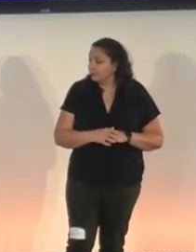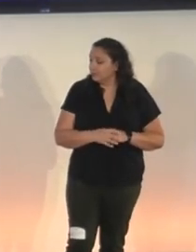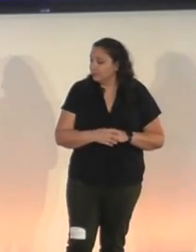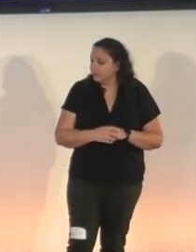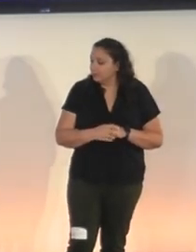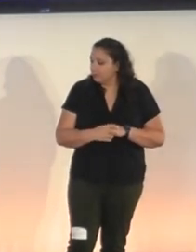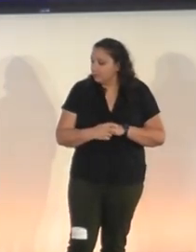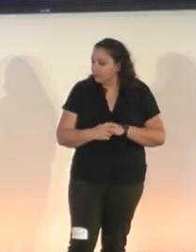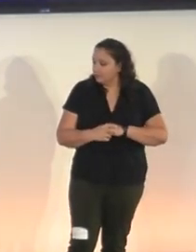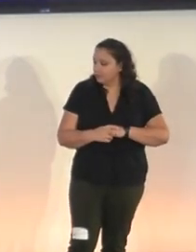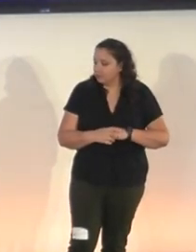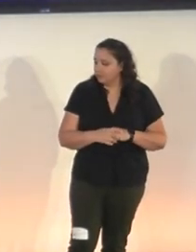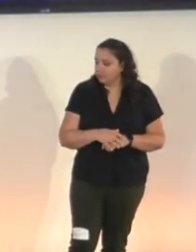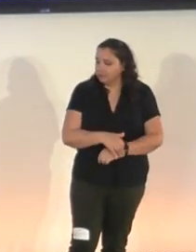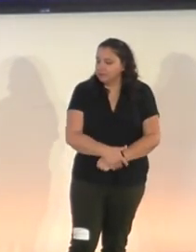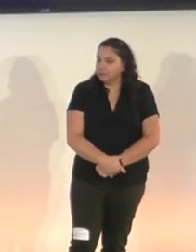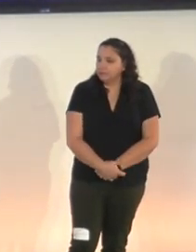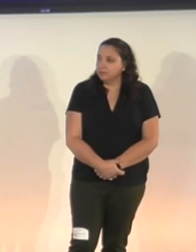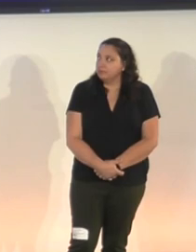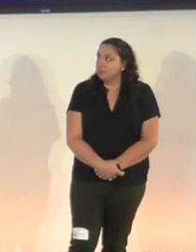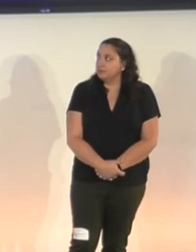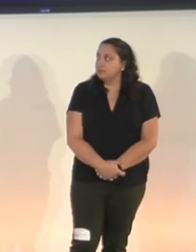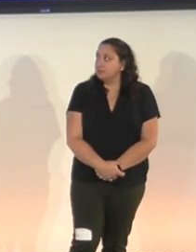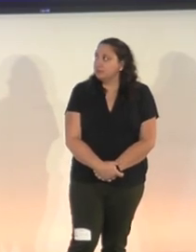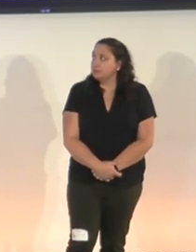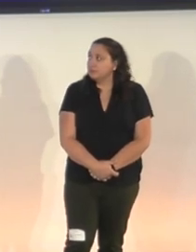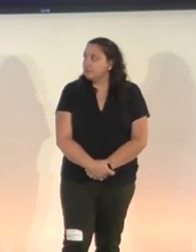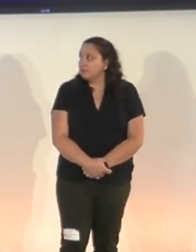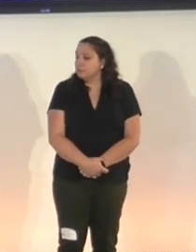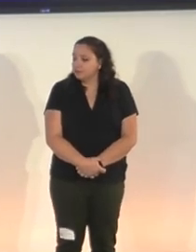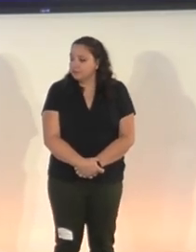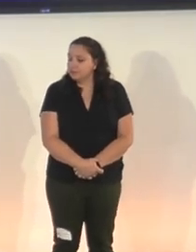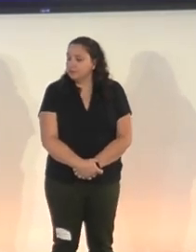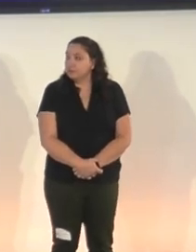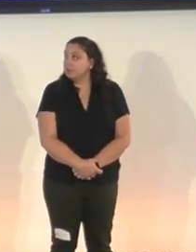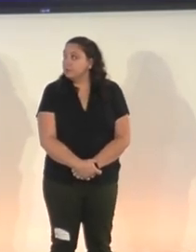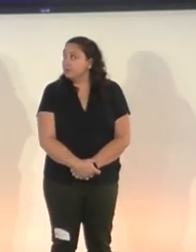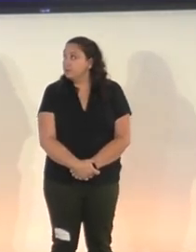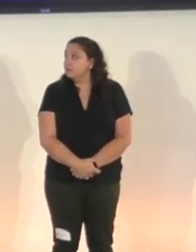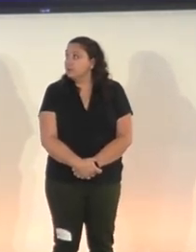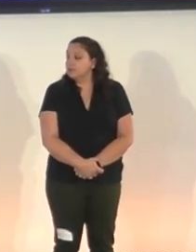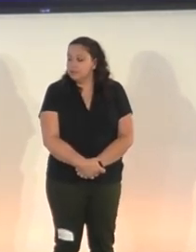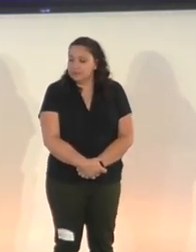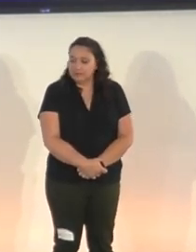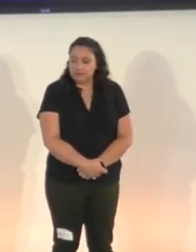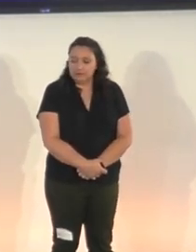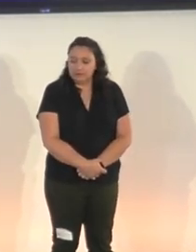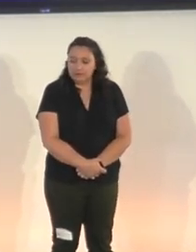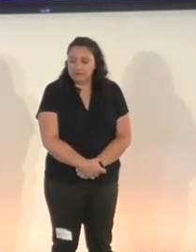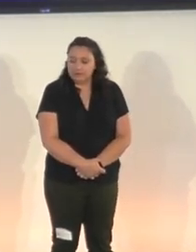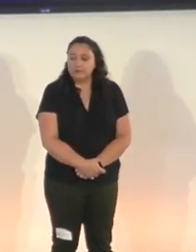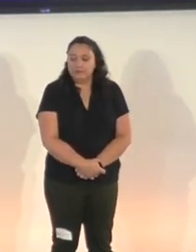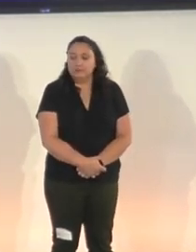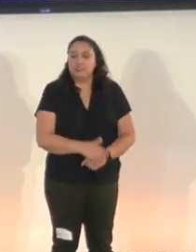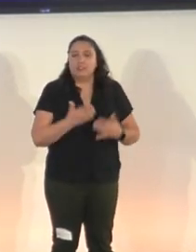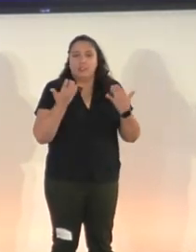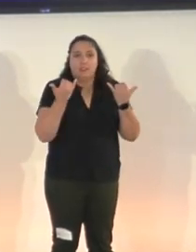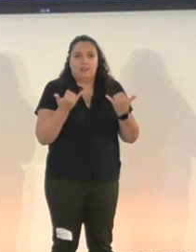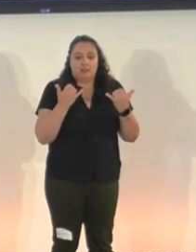one moment. Uh, so next we're going to get into how we began, uh, developing all of these features.